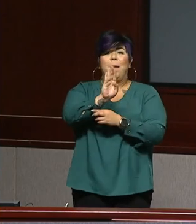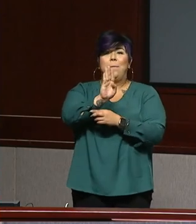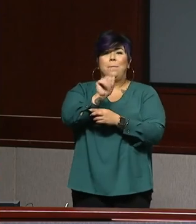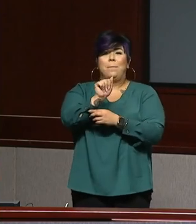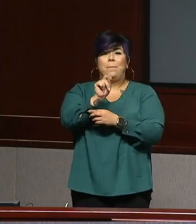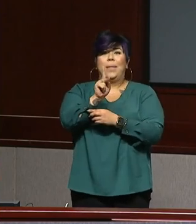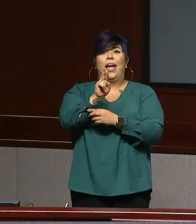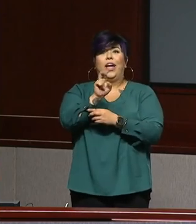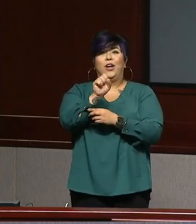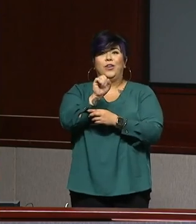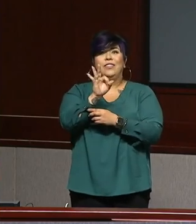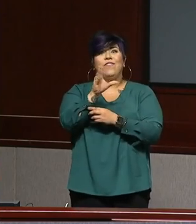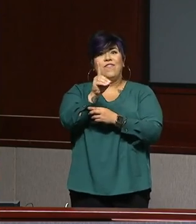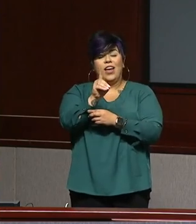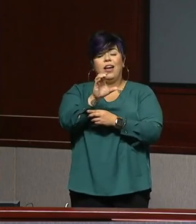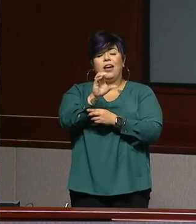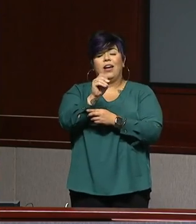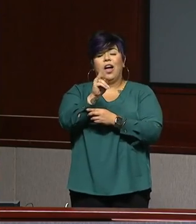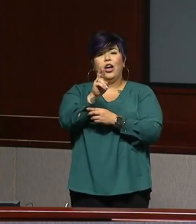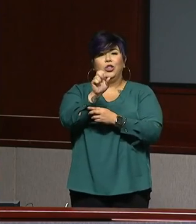at bakersfieldcondors.com.